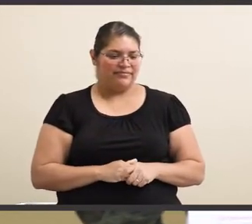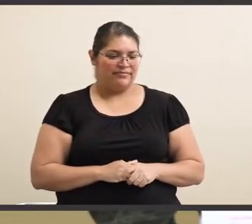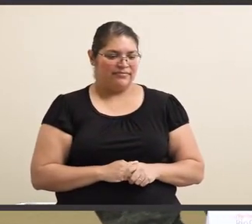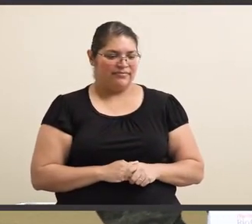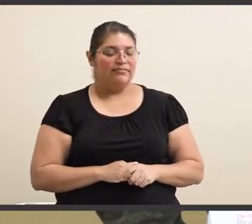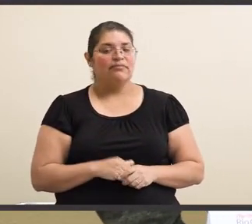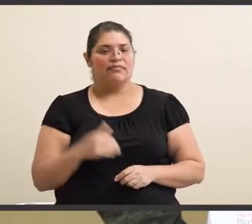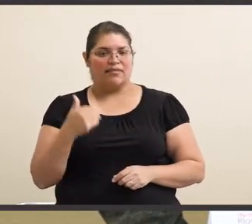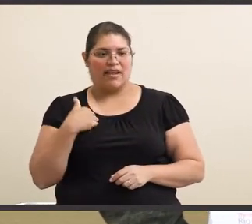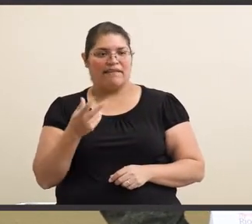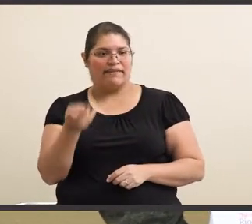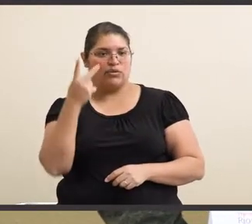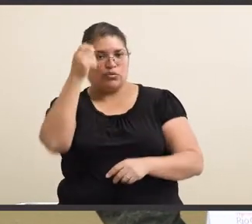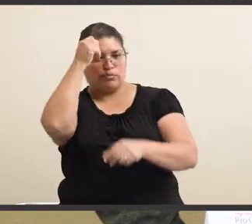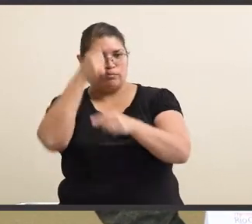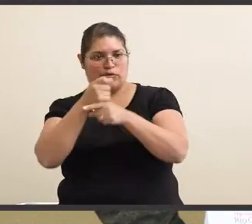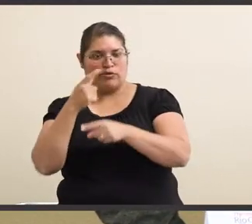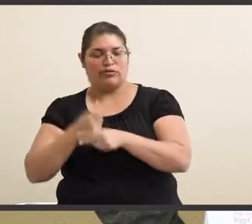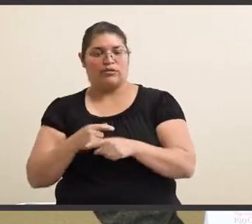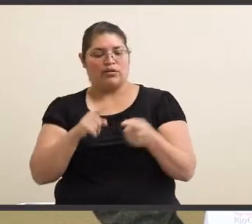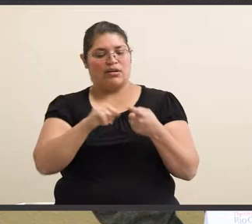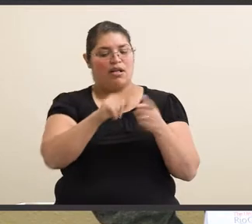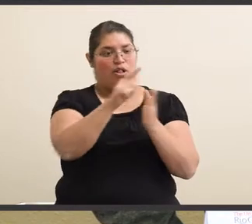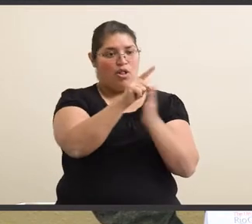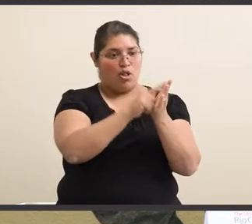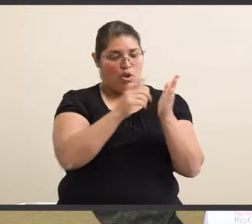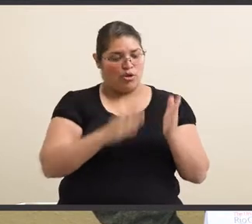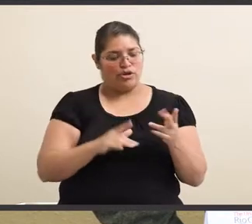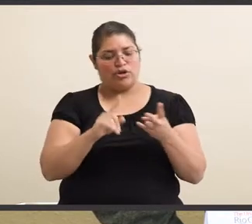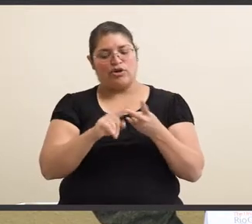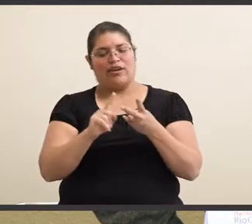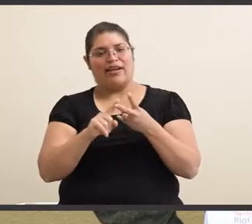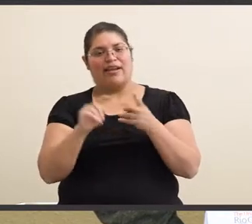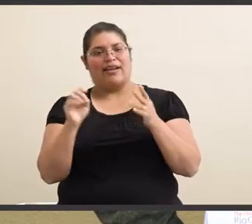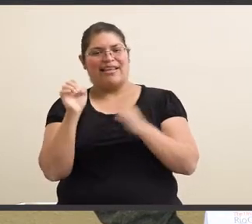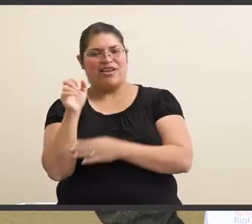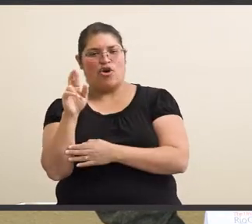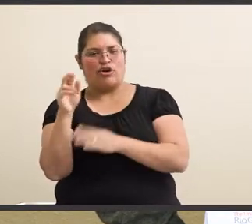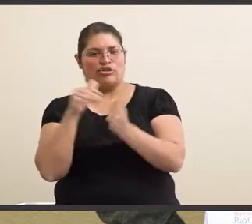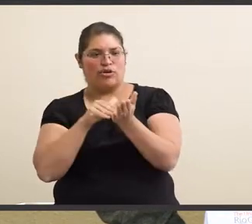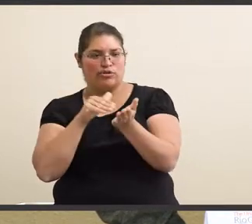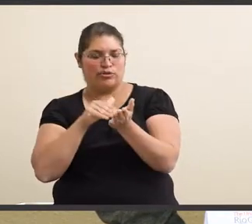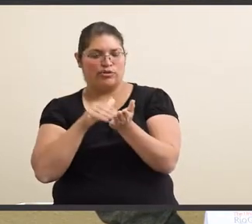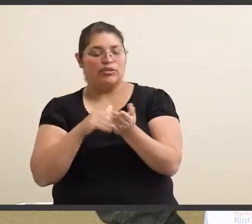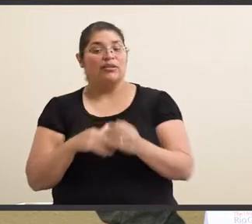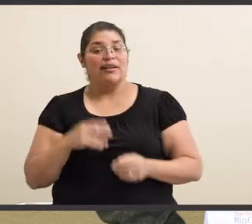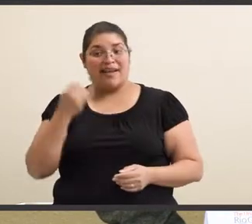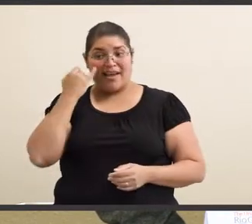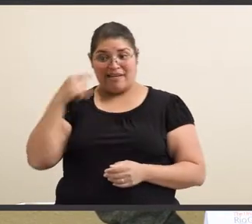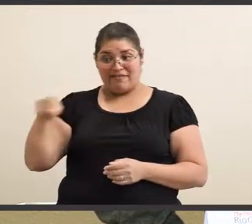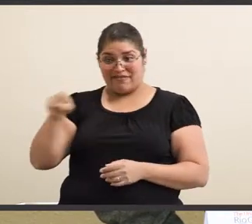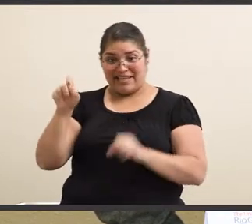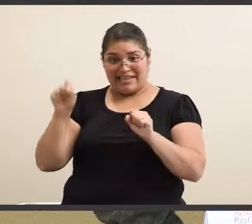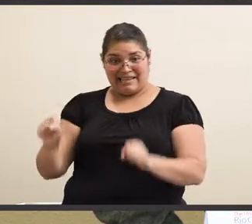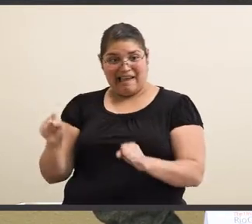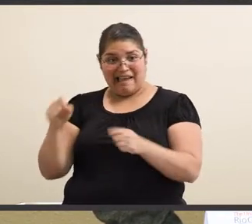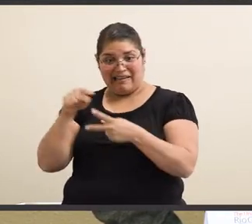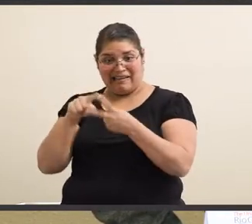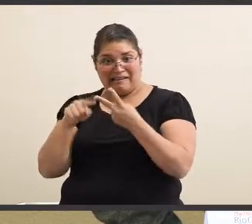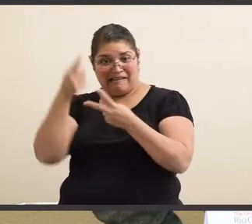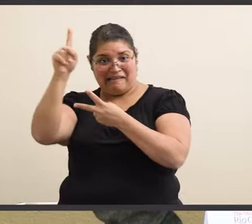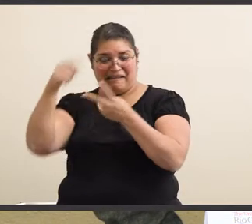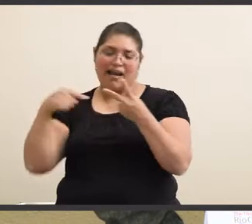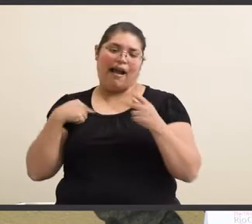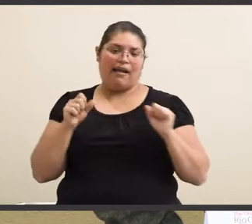I have two brothers, once a lawyer, the other one is an emergency room doctor. And if they could be that, I can be anything.